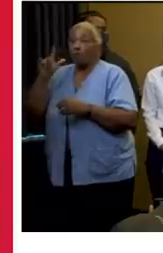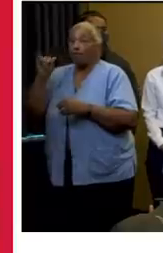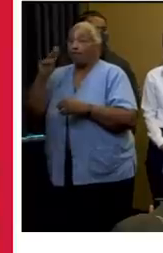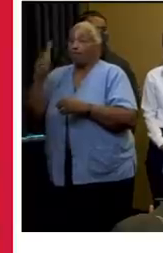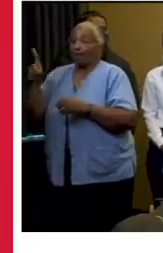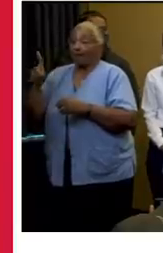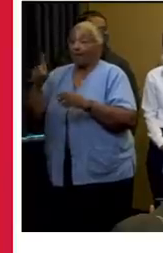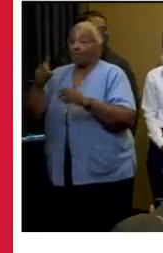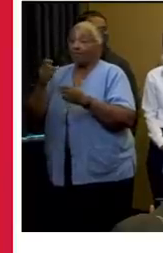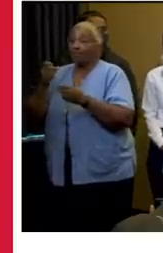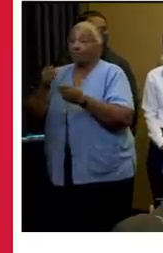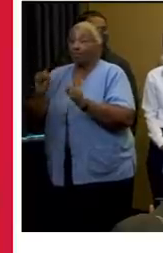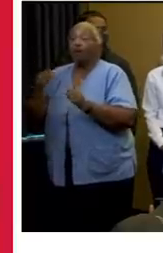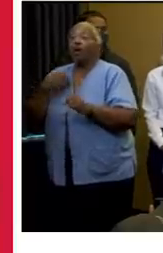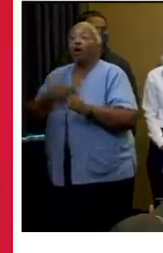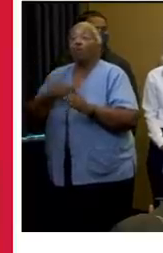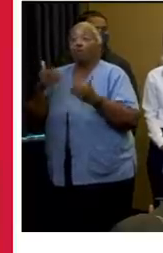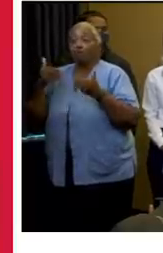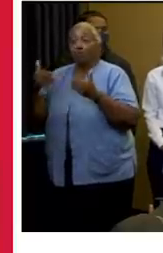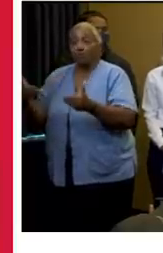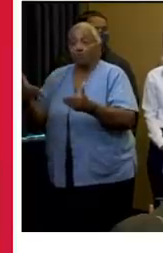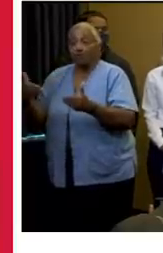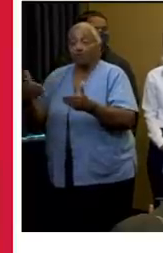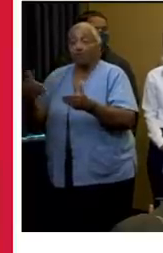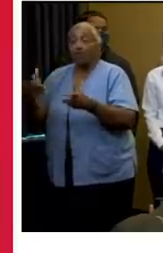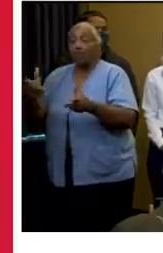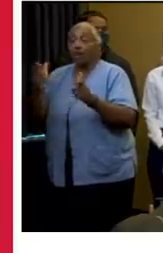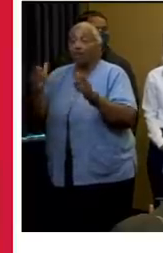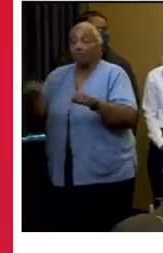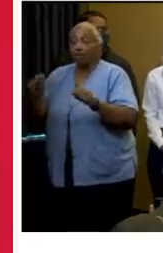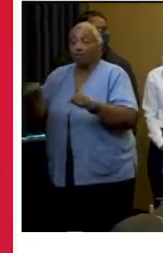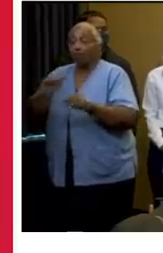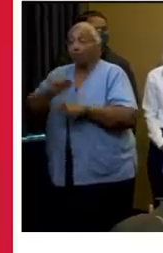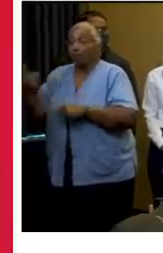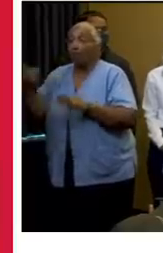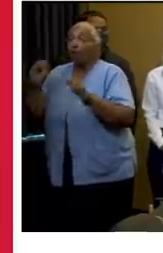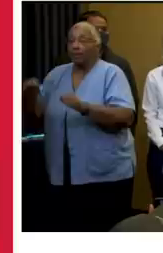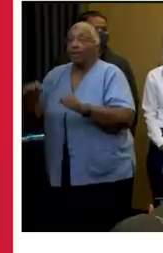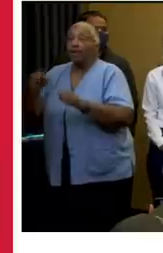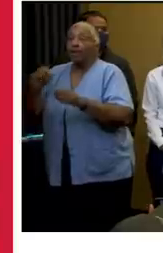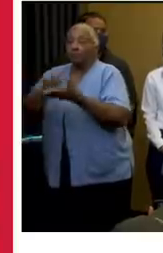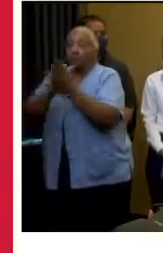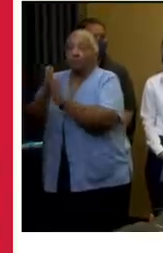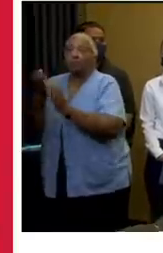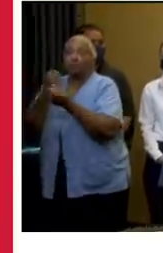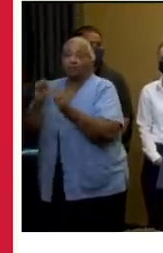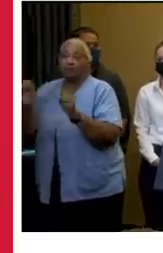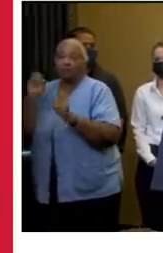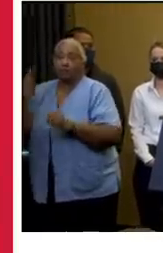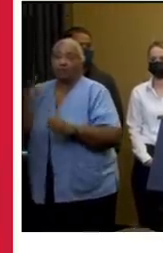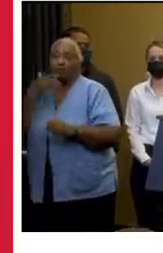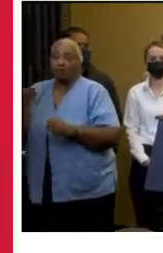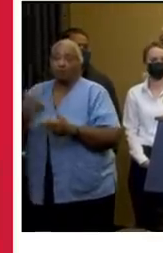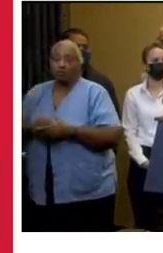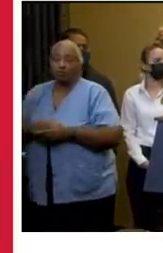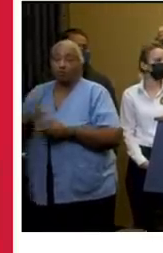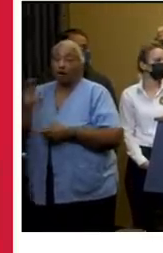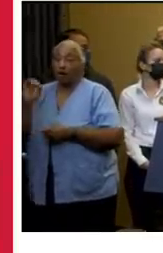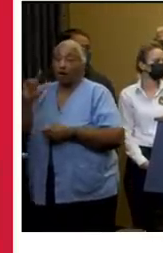trying to be as fast as possible again so that everyone can get out of harm's way. Thank you. Colin.